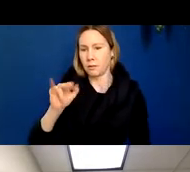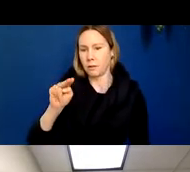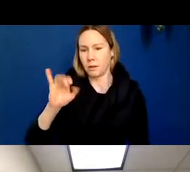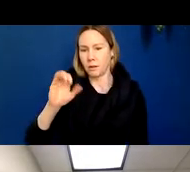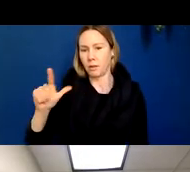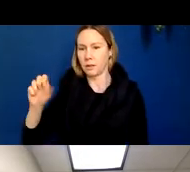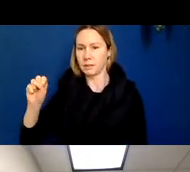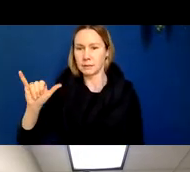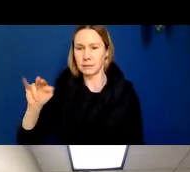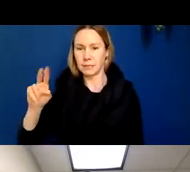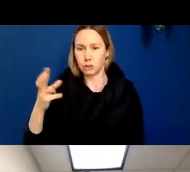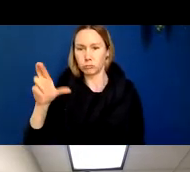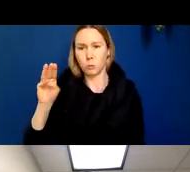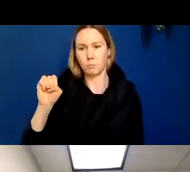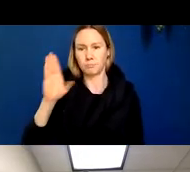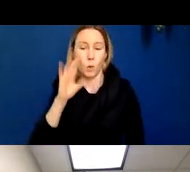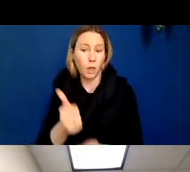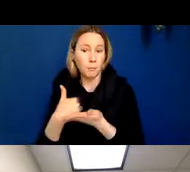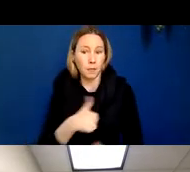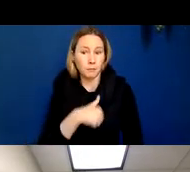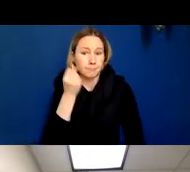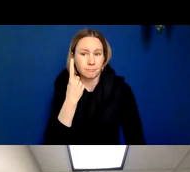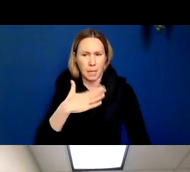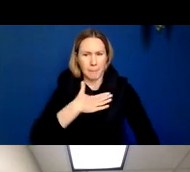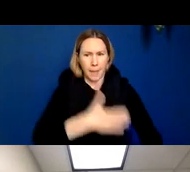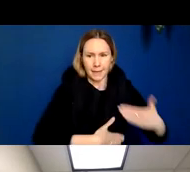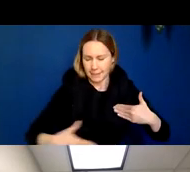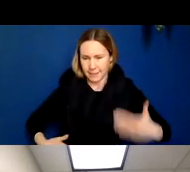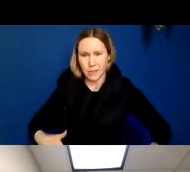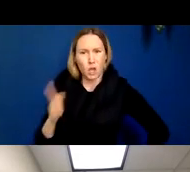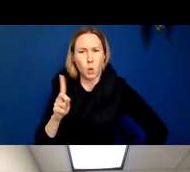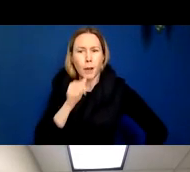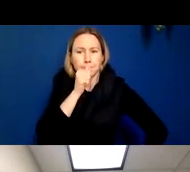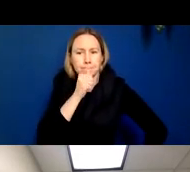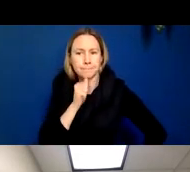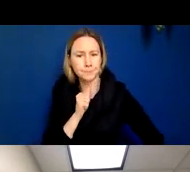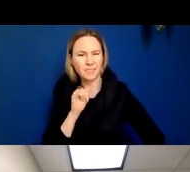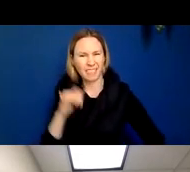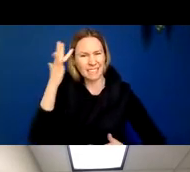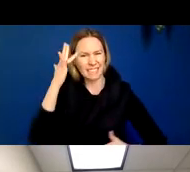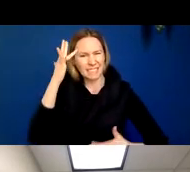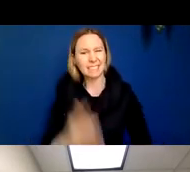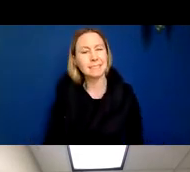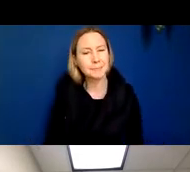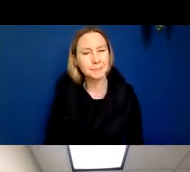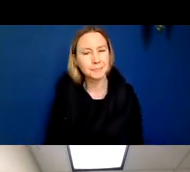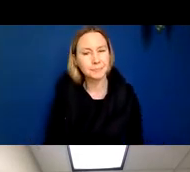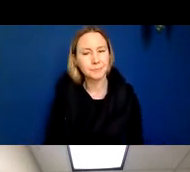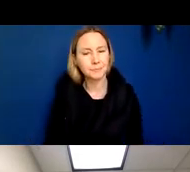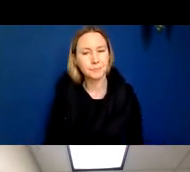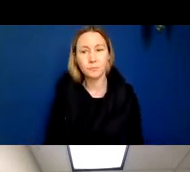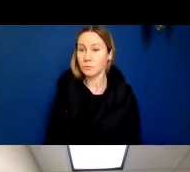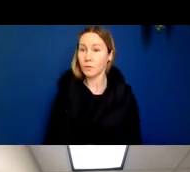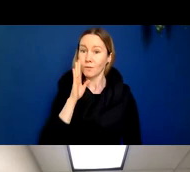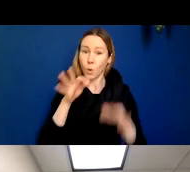us understand what part of the body is suffering from a disease. So just to illustrate this, we're going to